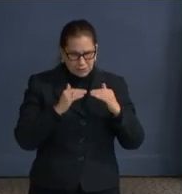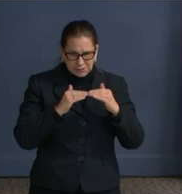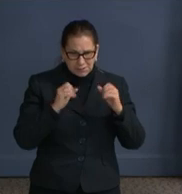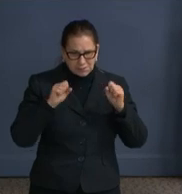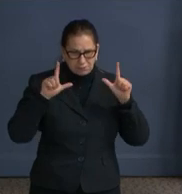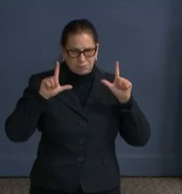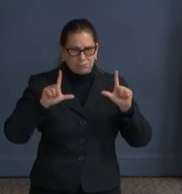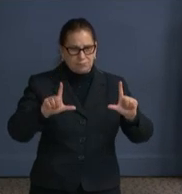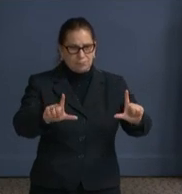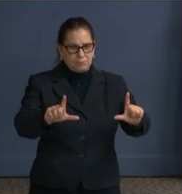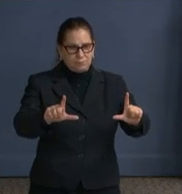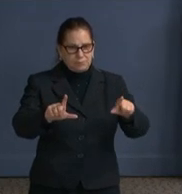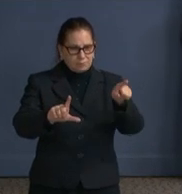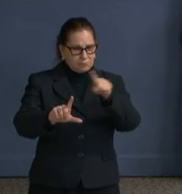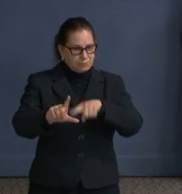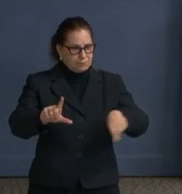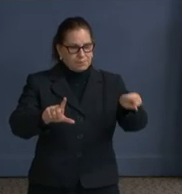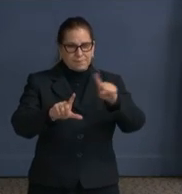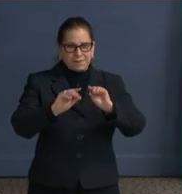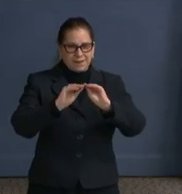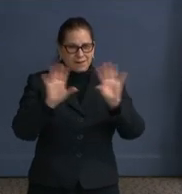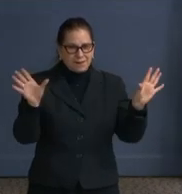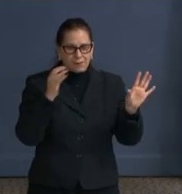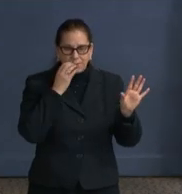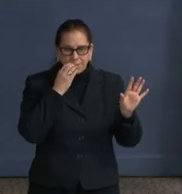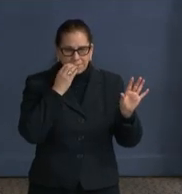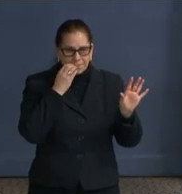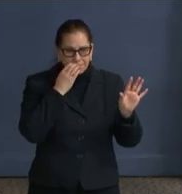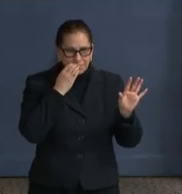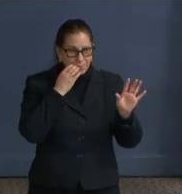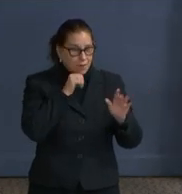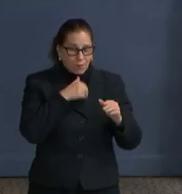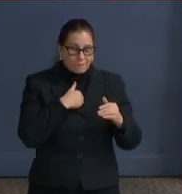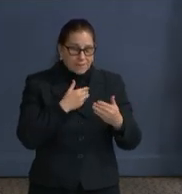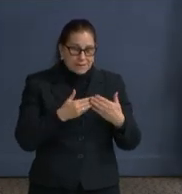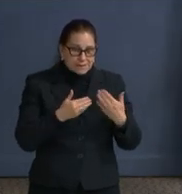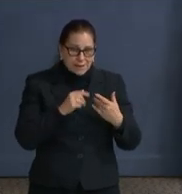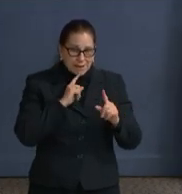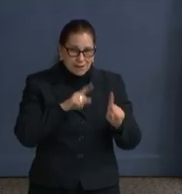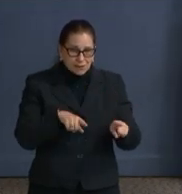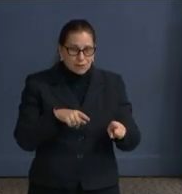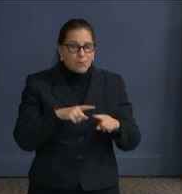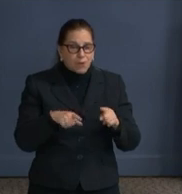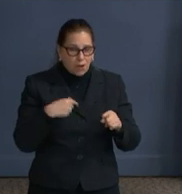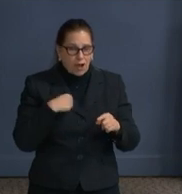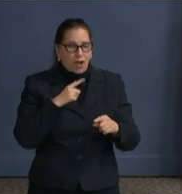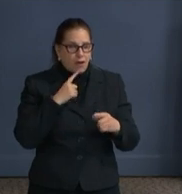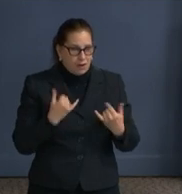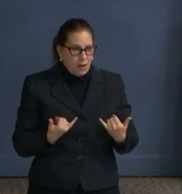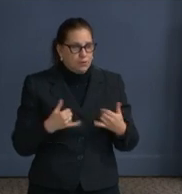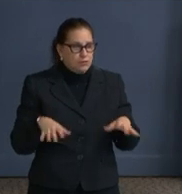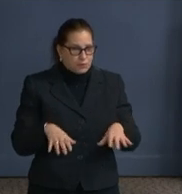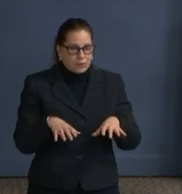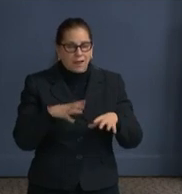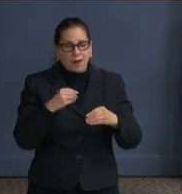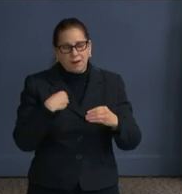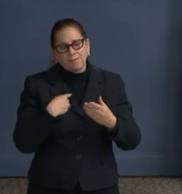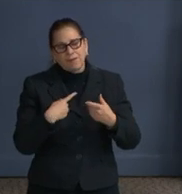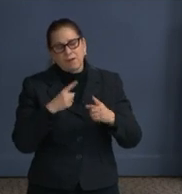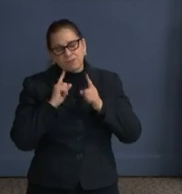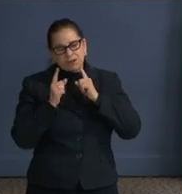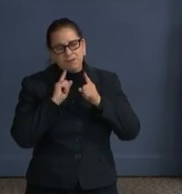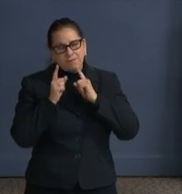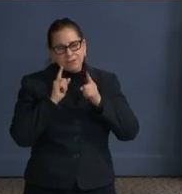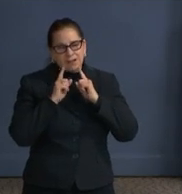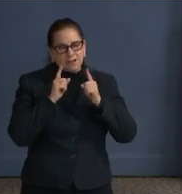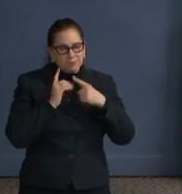there's a lot of pieces and parts of that, Tom, and I'm very excited of the work that the team has started to do, and I'm excited to work with the council